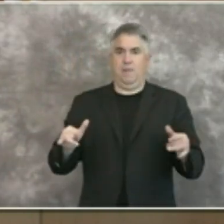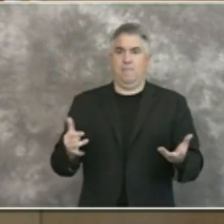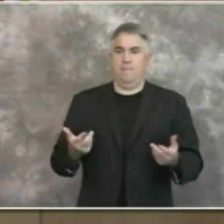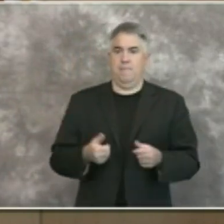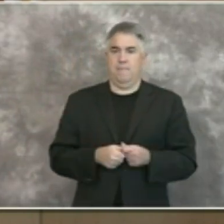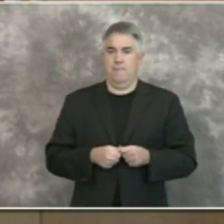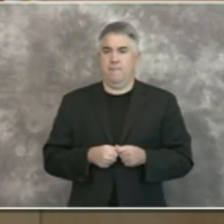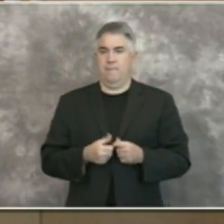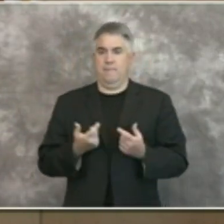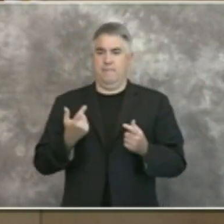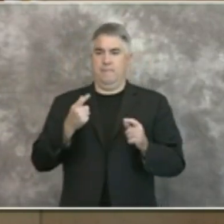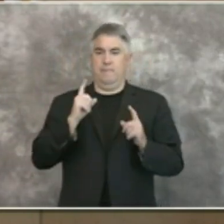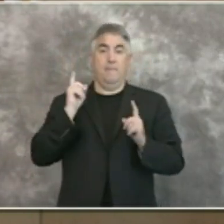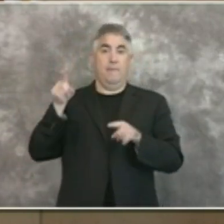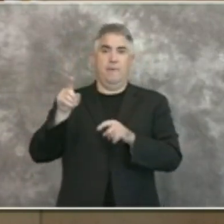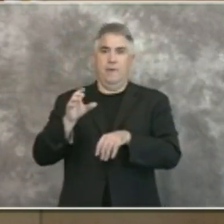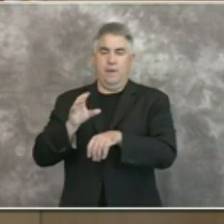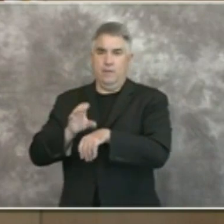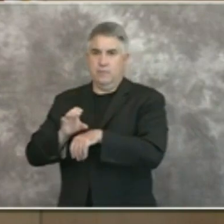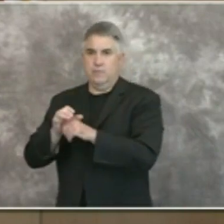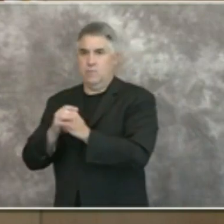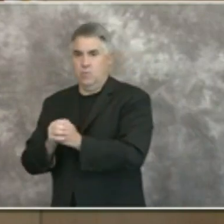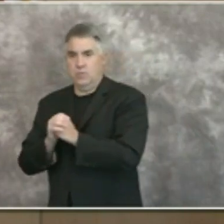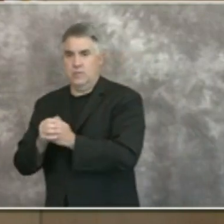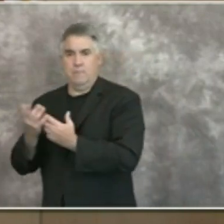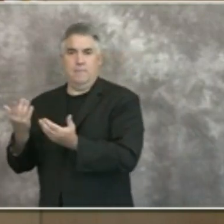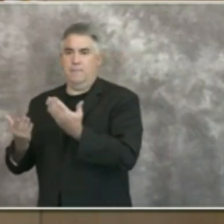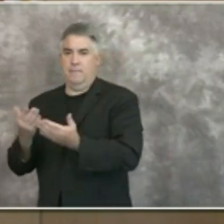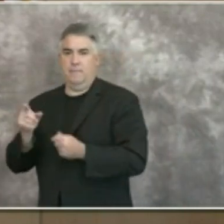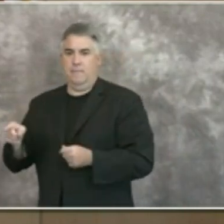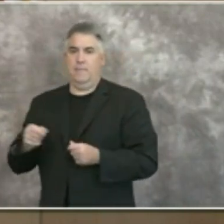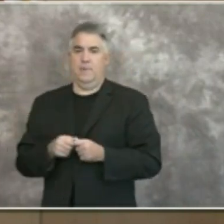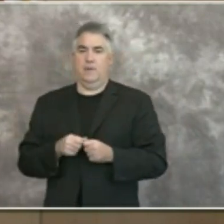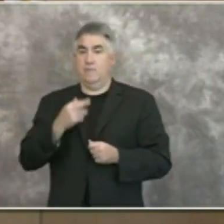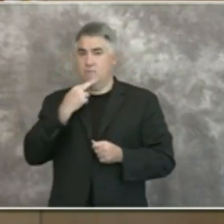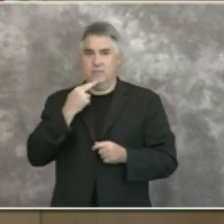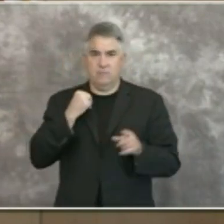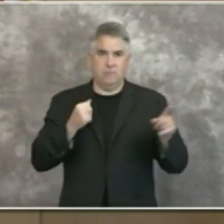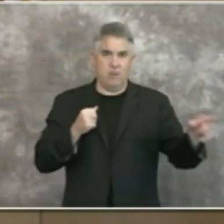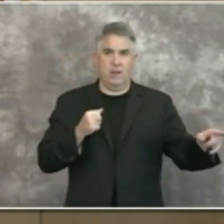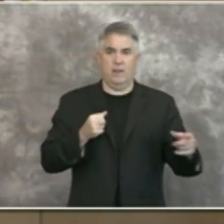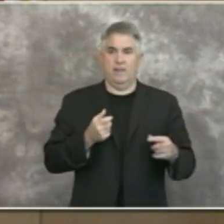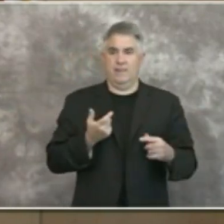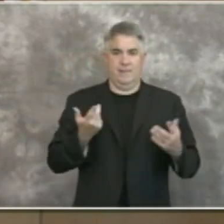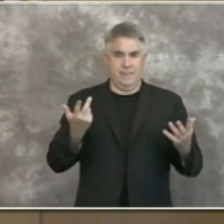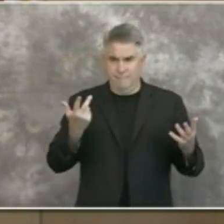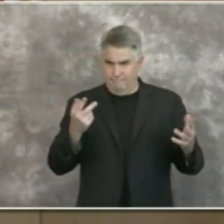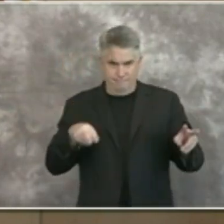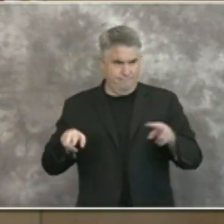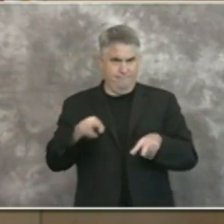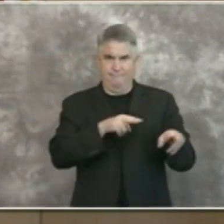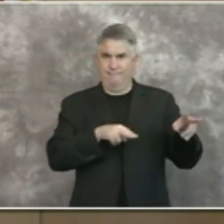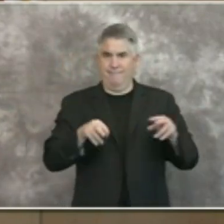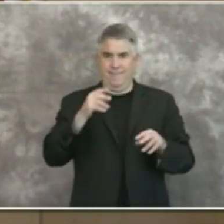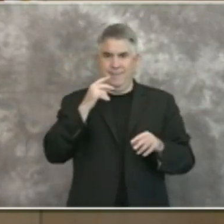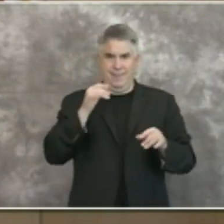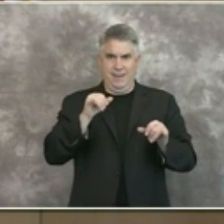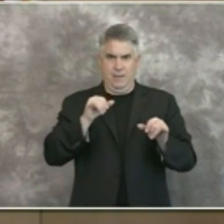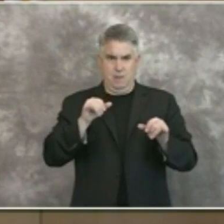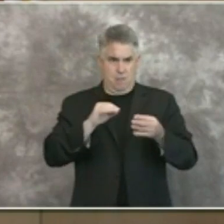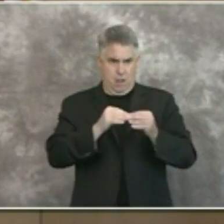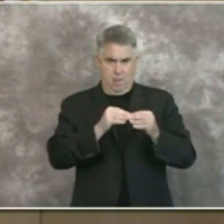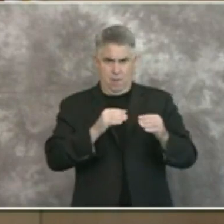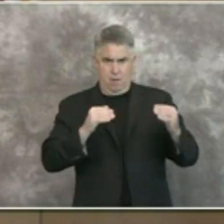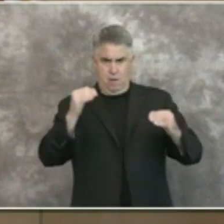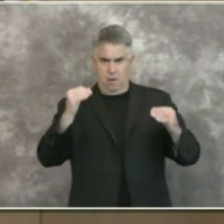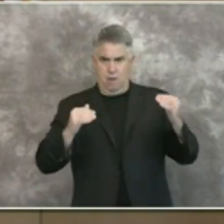uh worship services or uh any restaurants and if we see any uh patterns then we can go back and